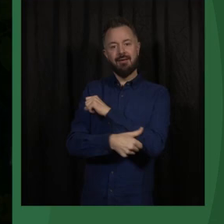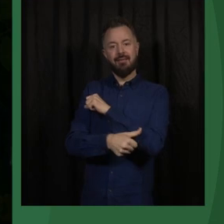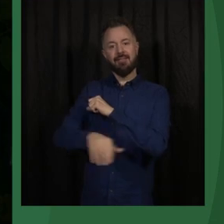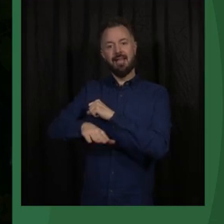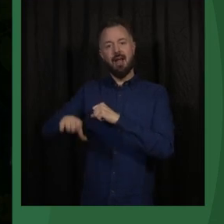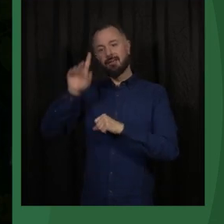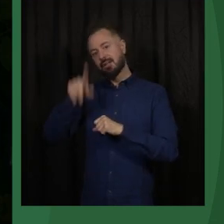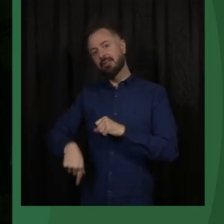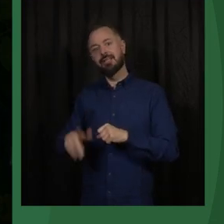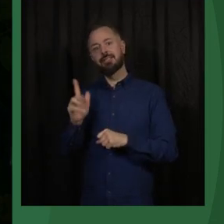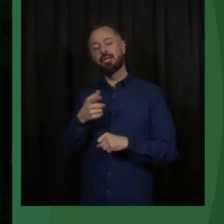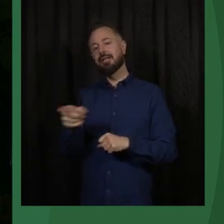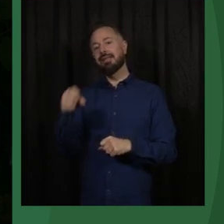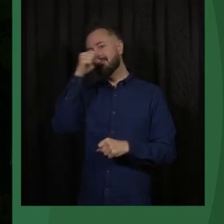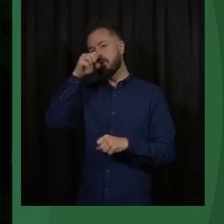they are not polluted that much.